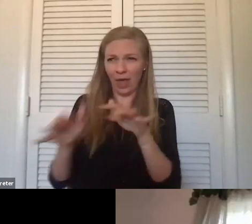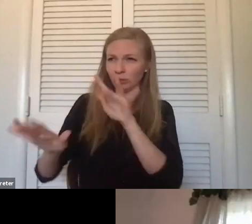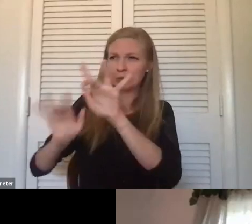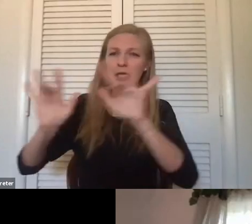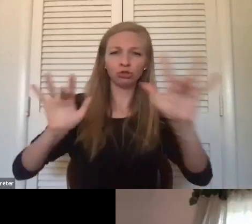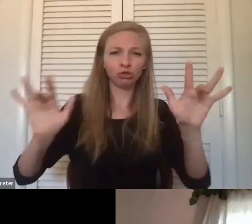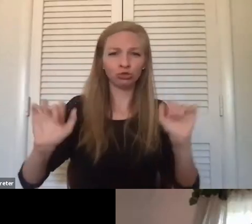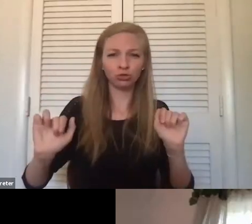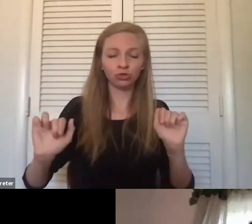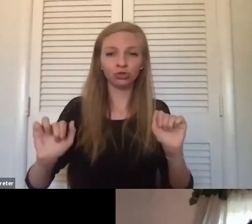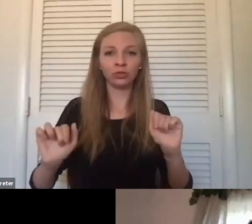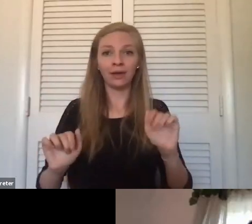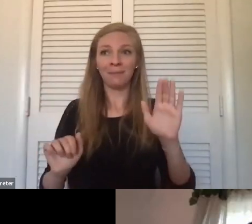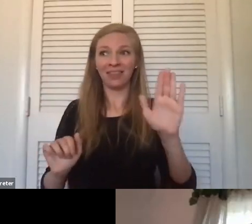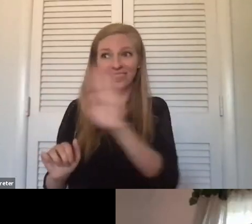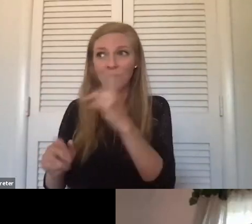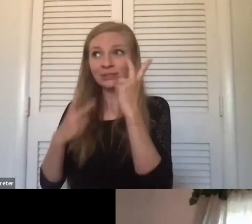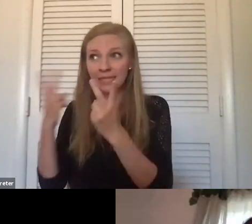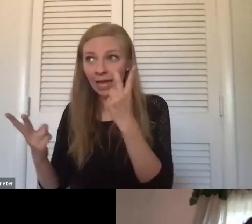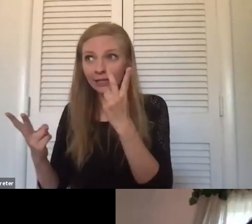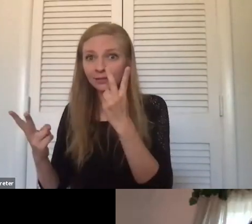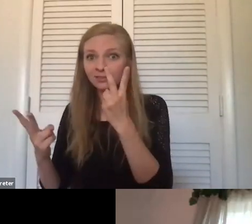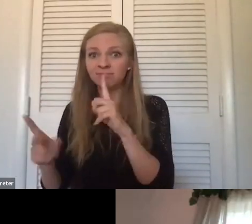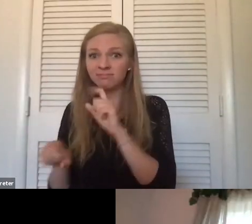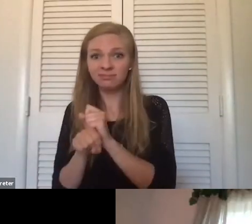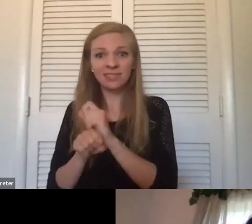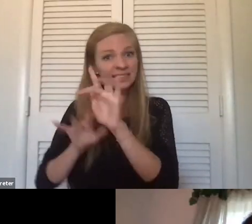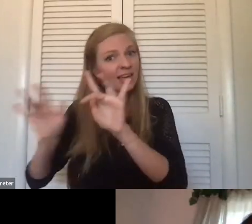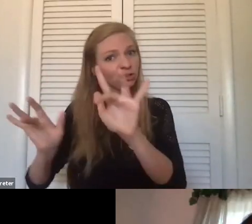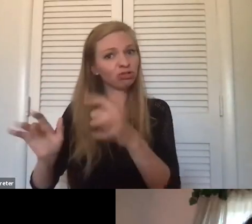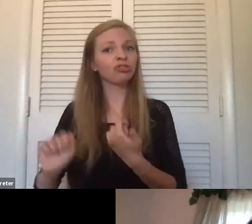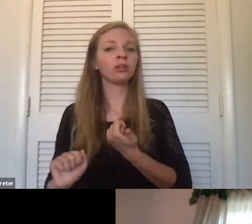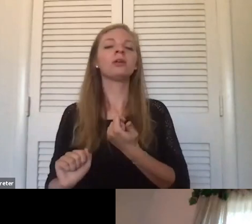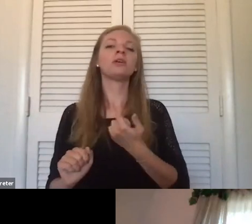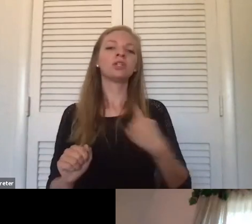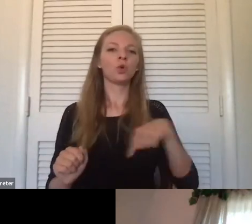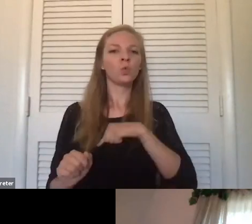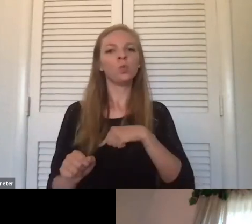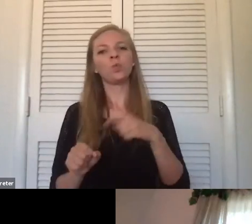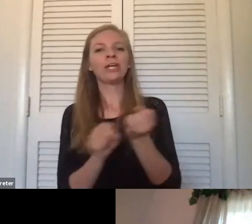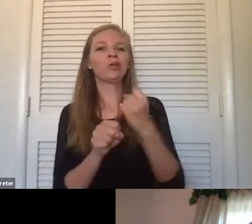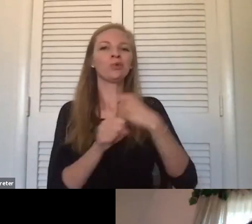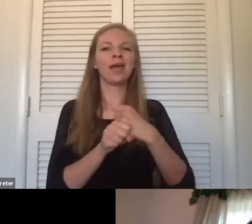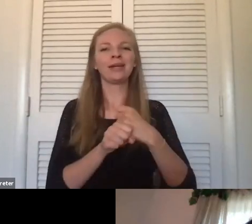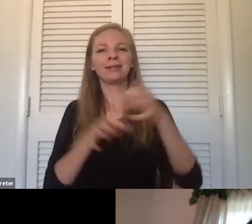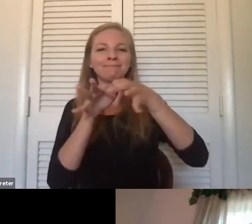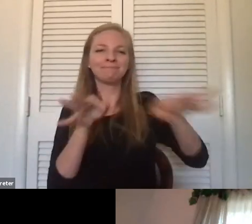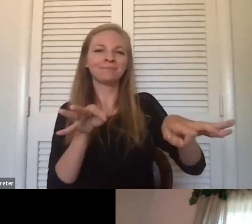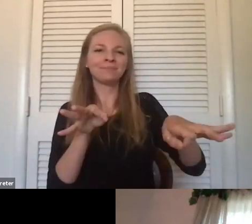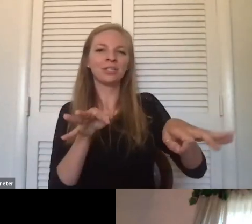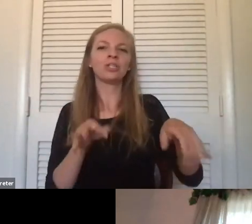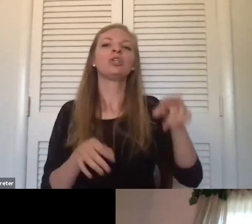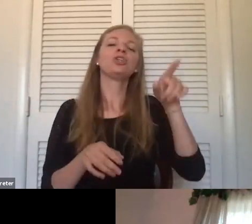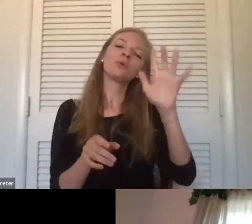sight is to touch. So we have this little jingle that we've kind of created and it kind of goes like this and you kind of have to be